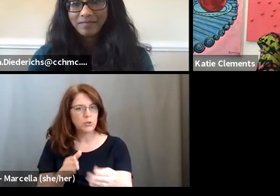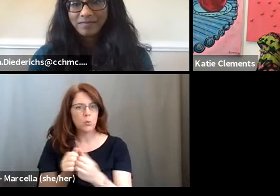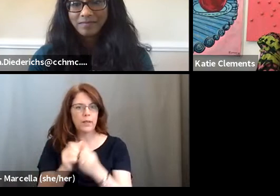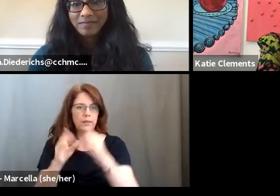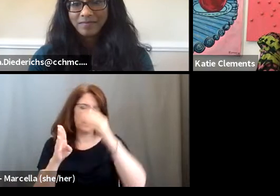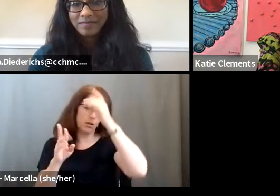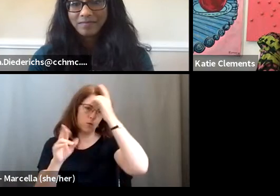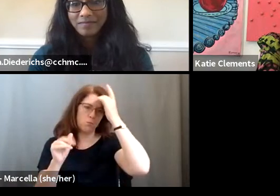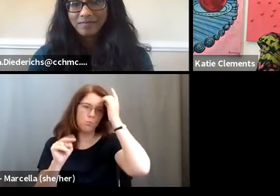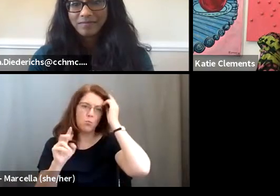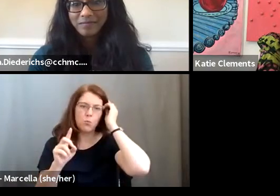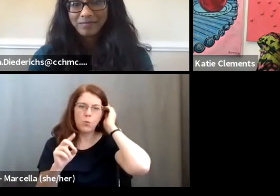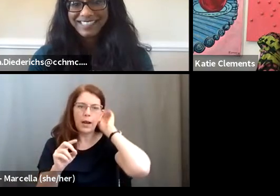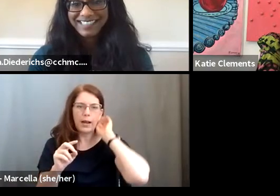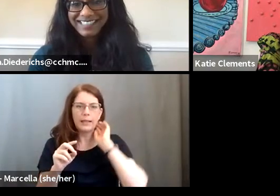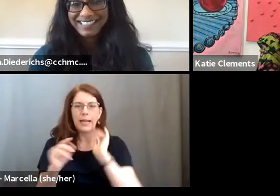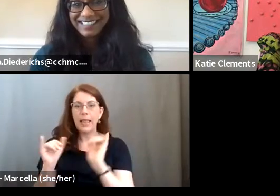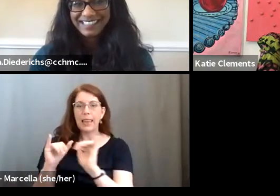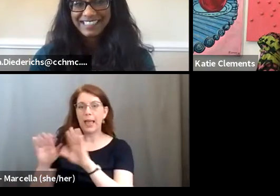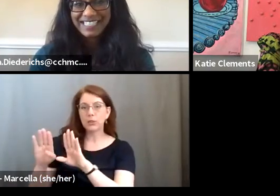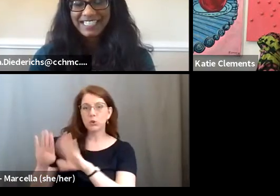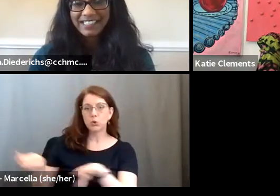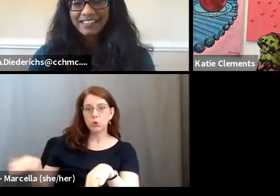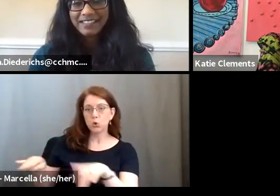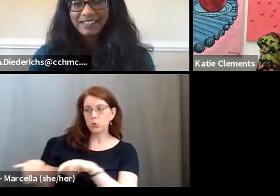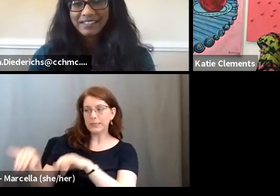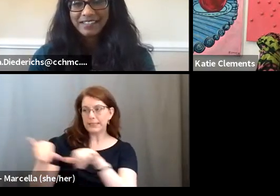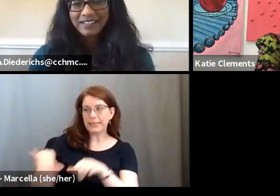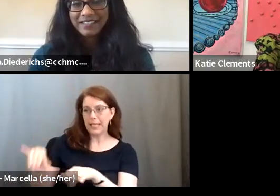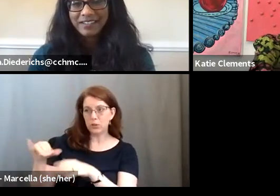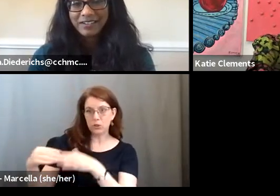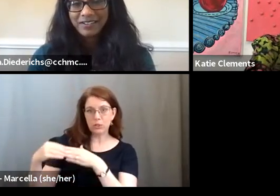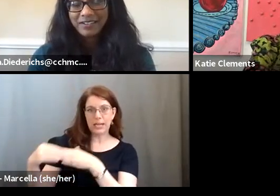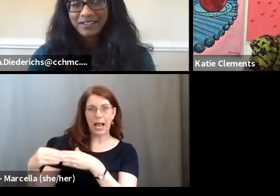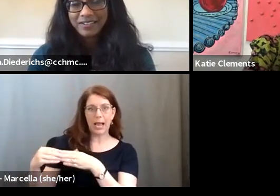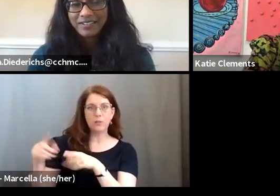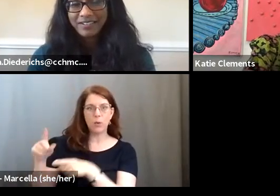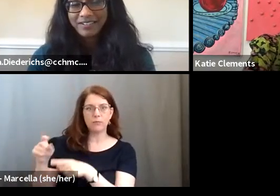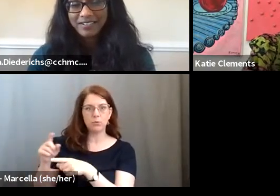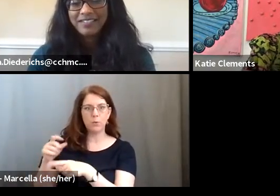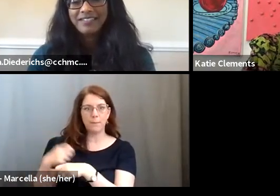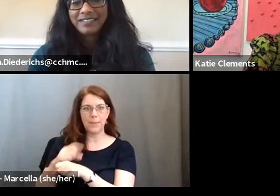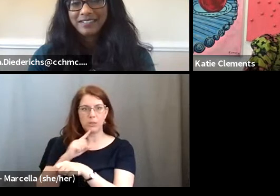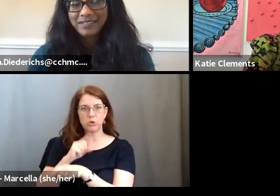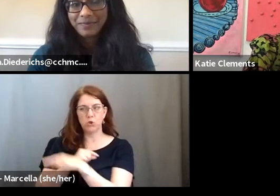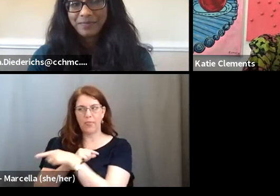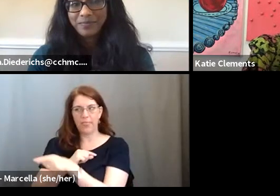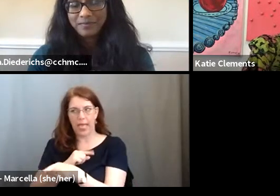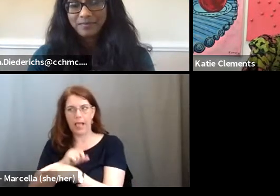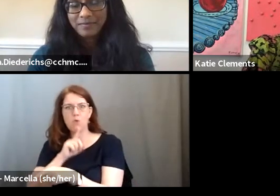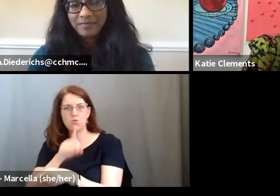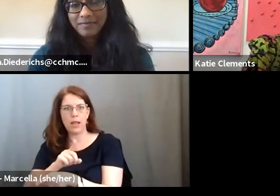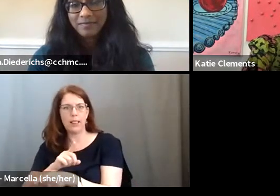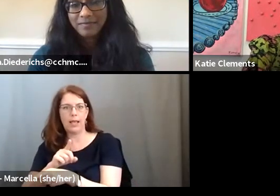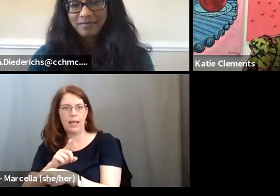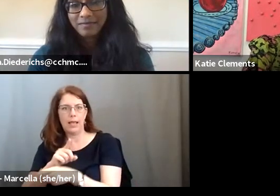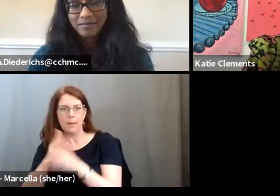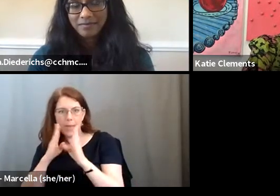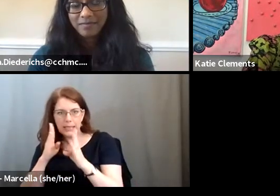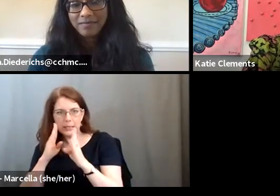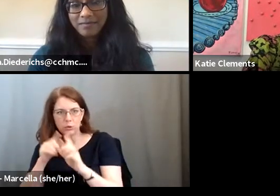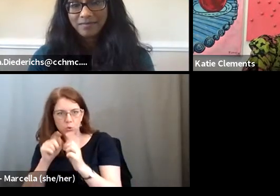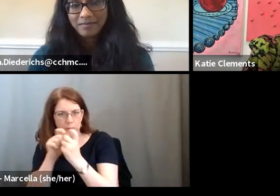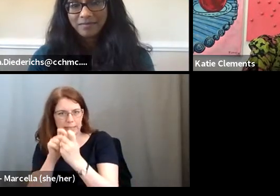like for, for instance, you know, Cincinnati children's brand standard guide where, you know, you know, you got to make sure they, they're really, um, paying attention to the